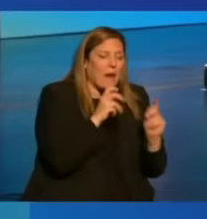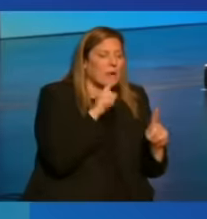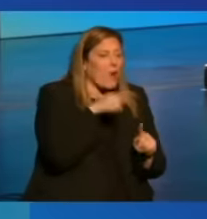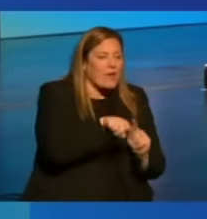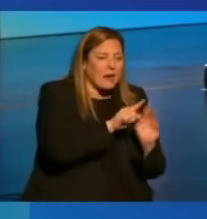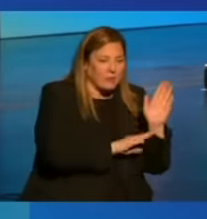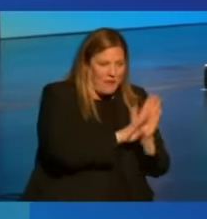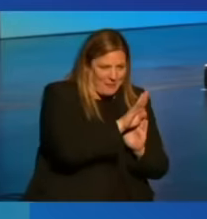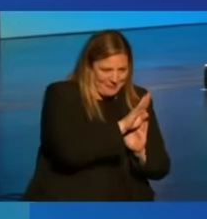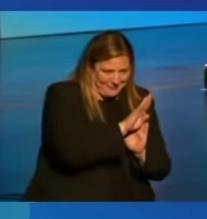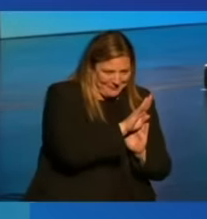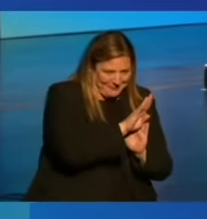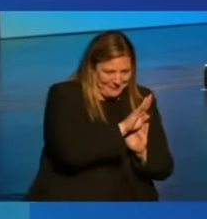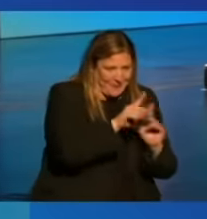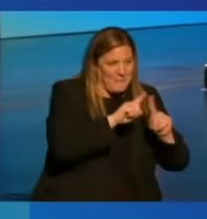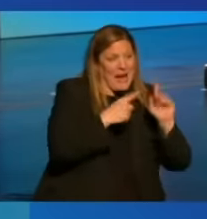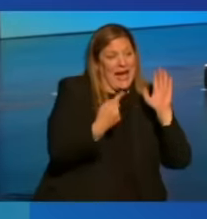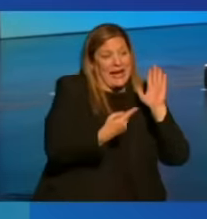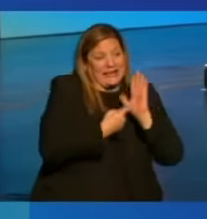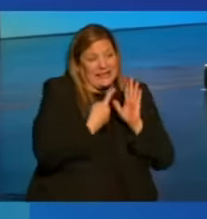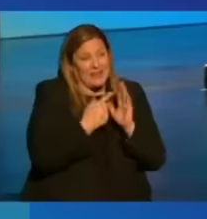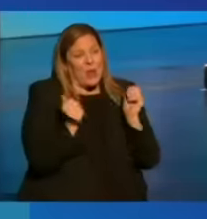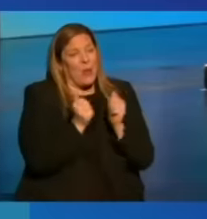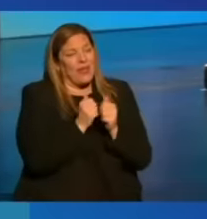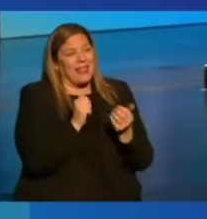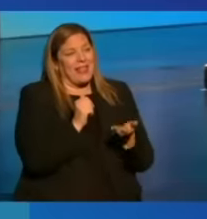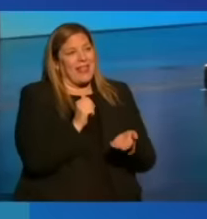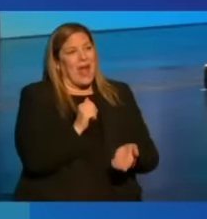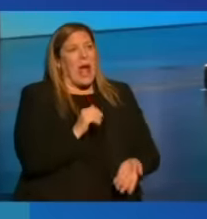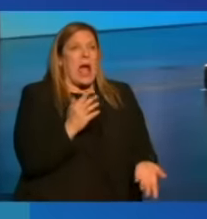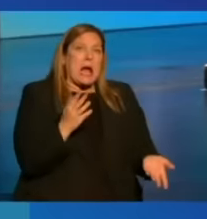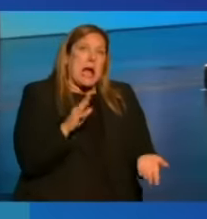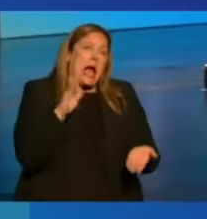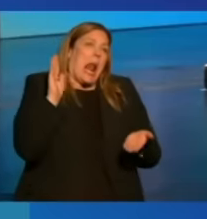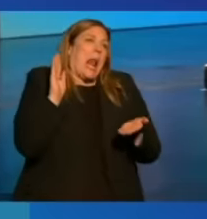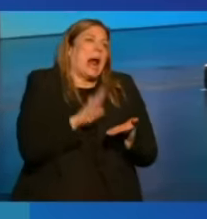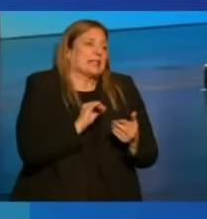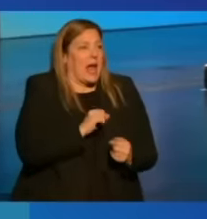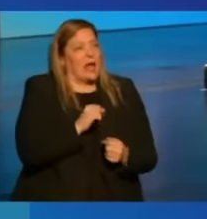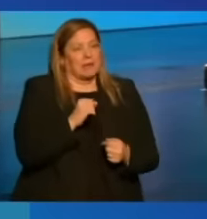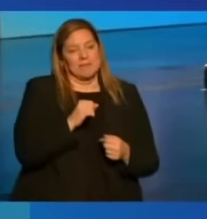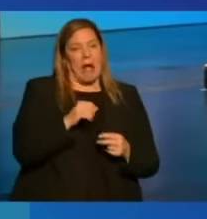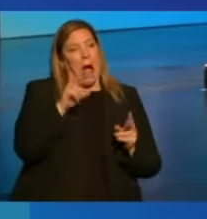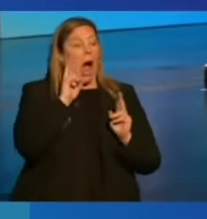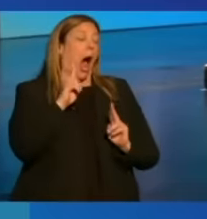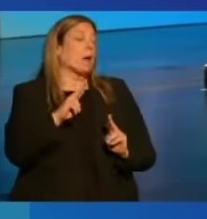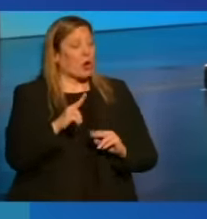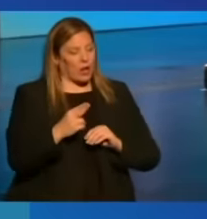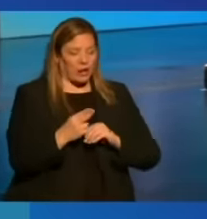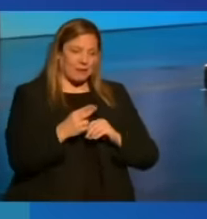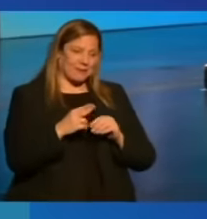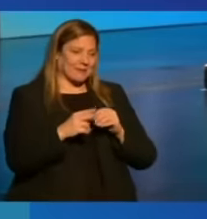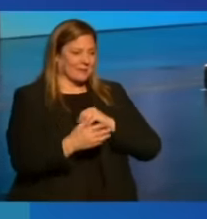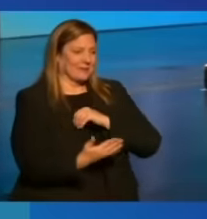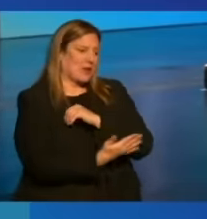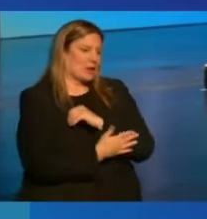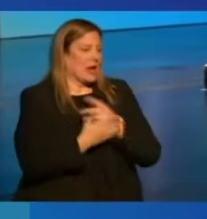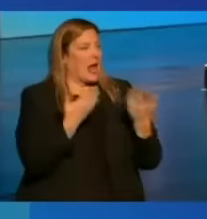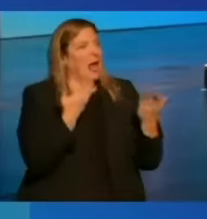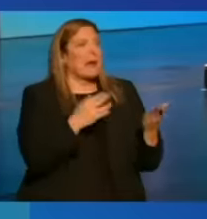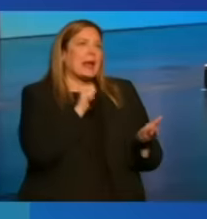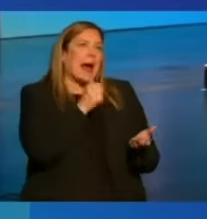Though in some cases with less than scrupulous regimes, it may also be an optimal way to